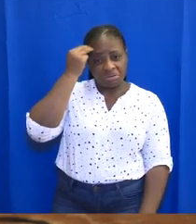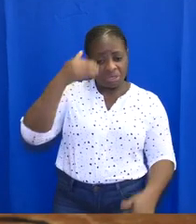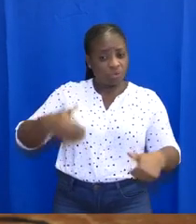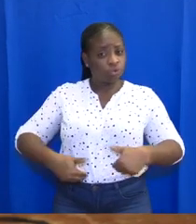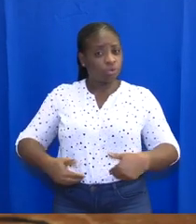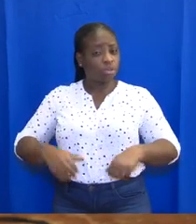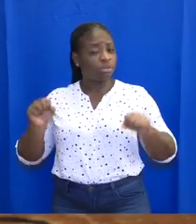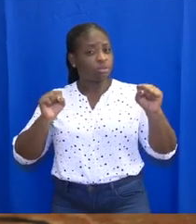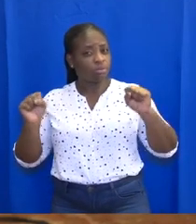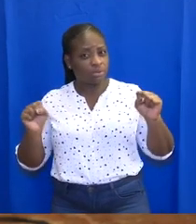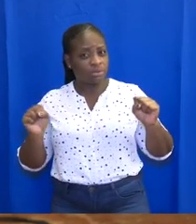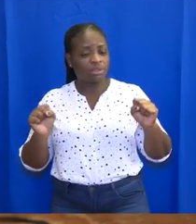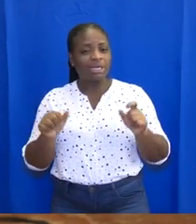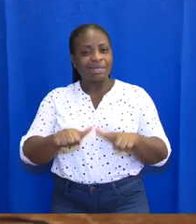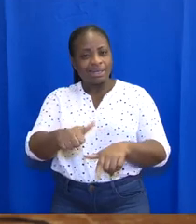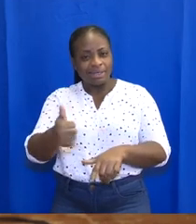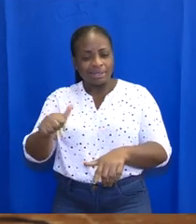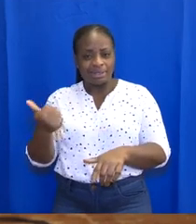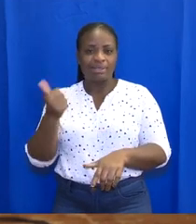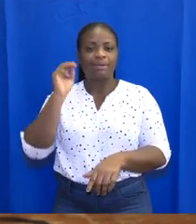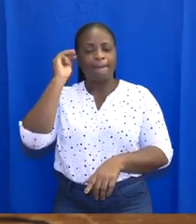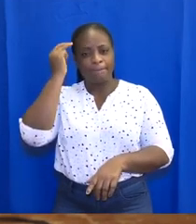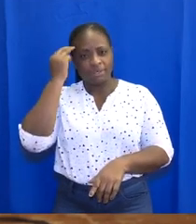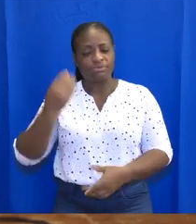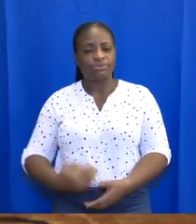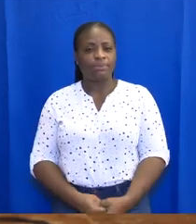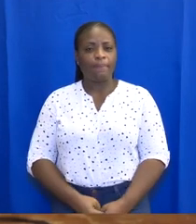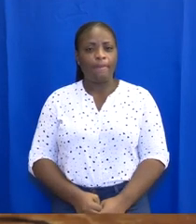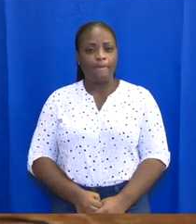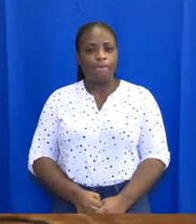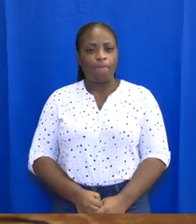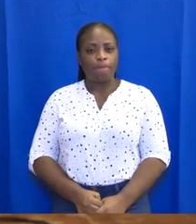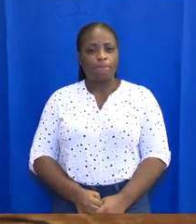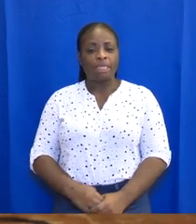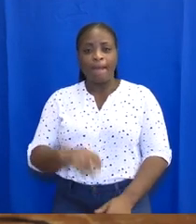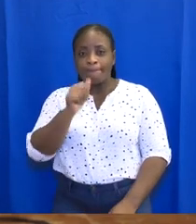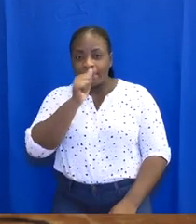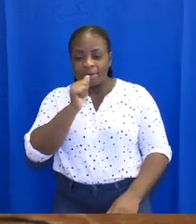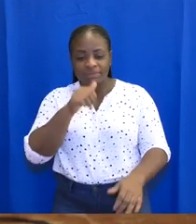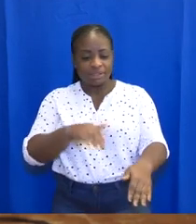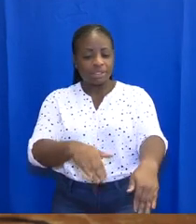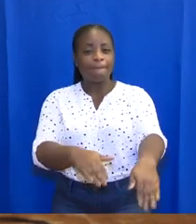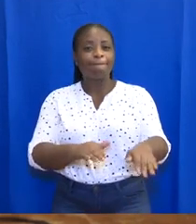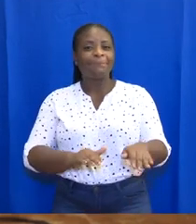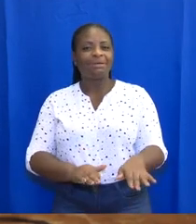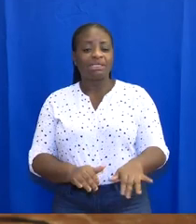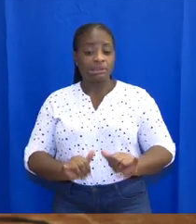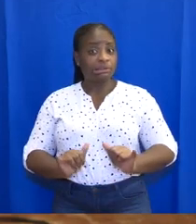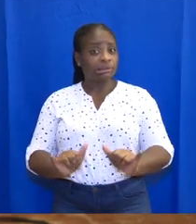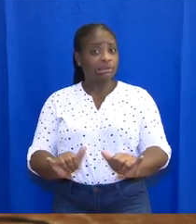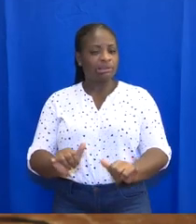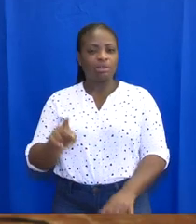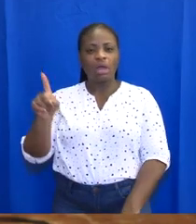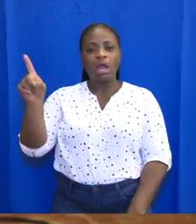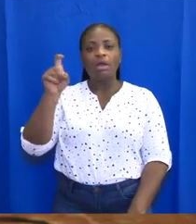Youth and Sports and the respective sport associations. Private burials, still with a maximum